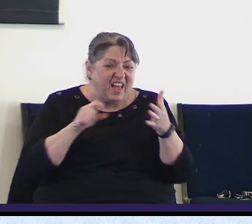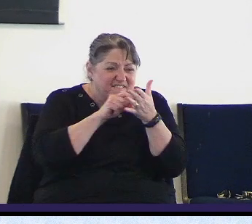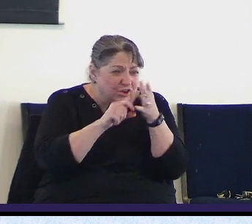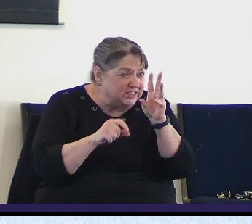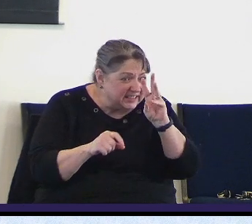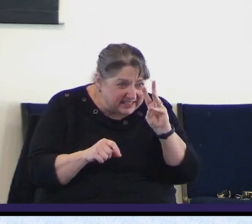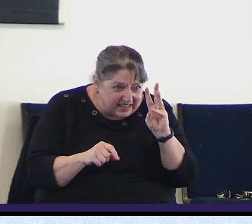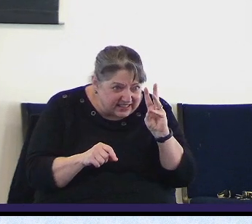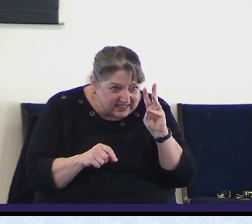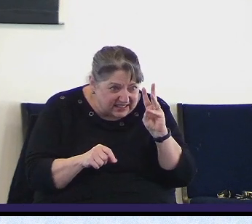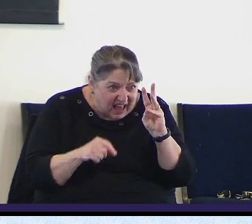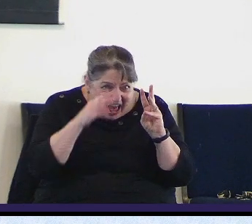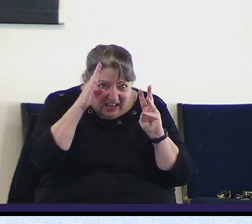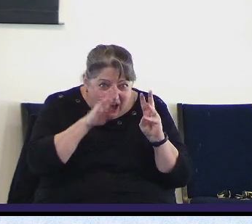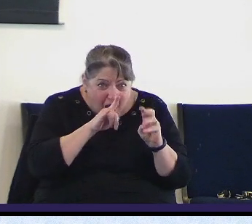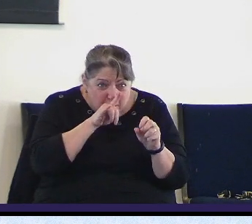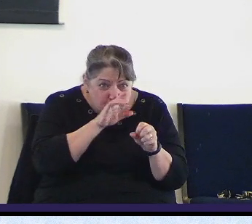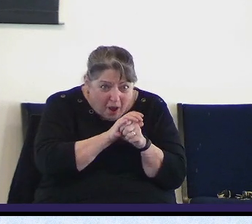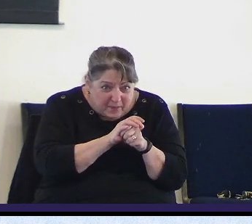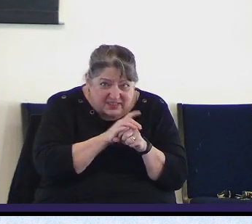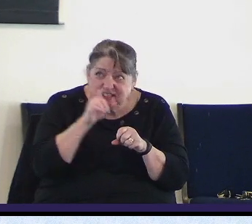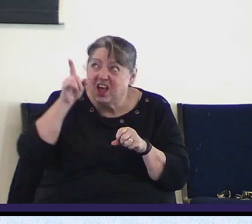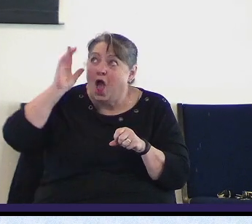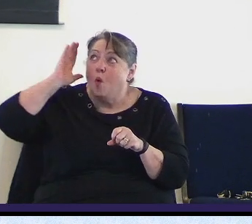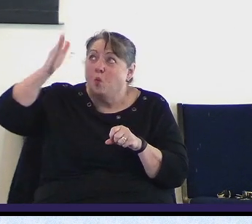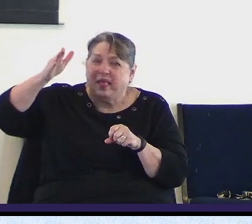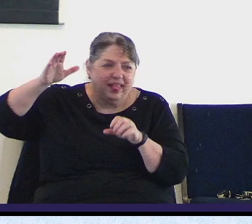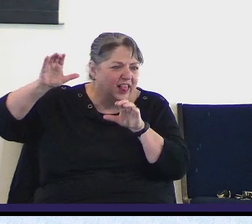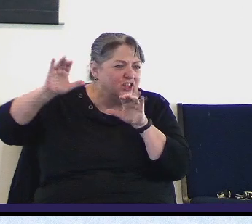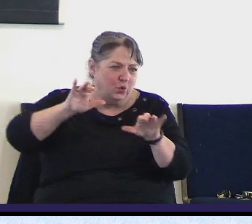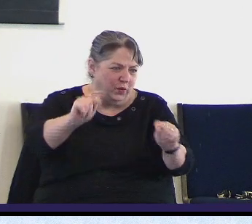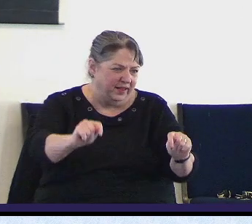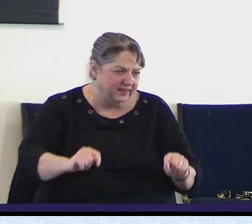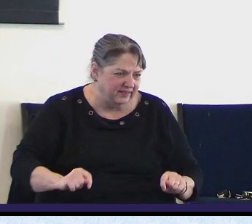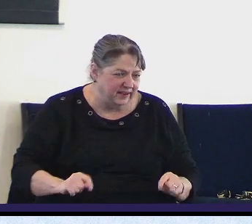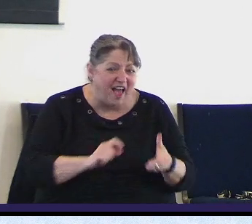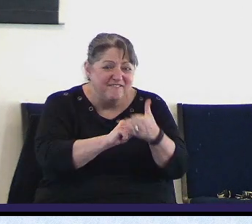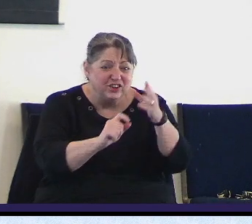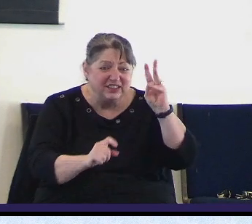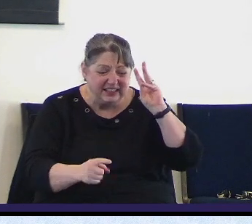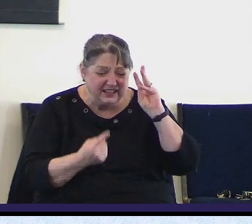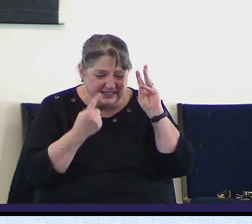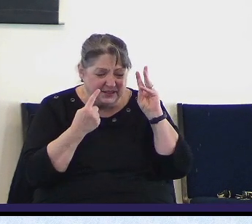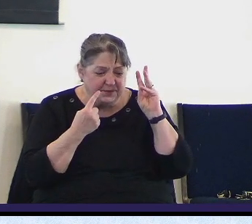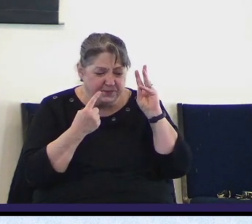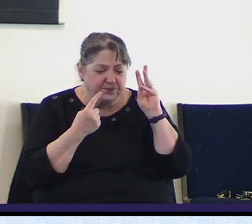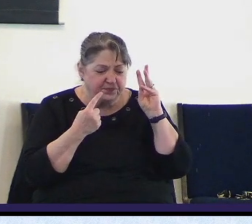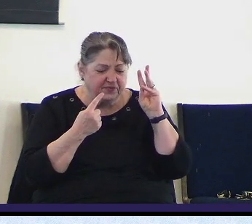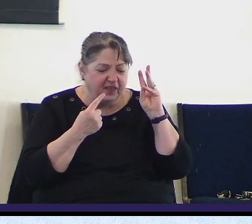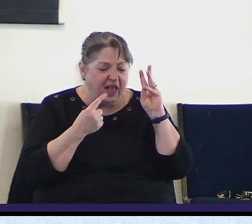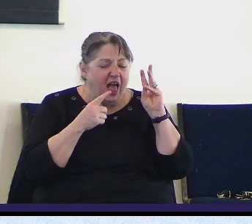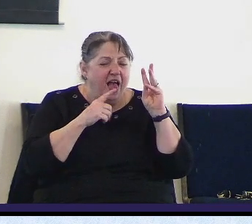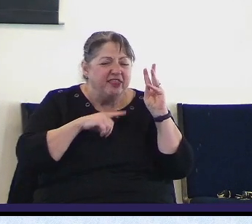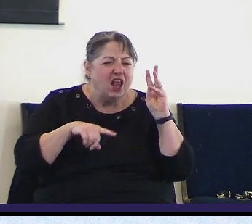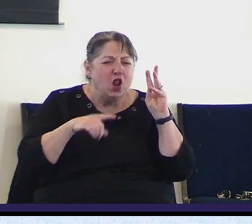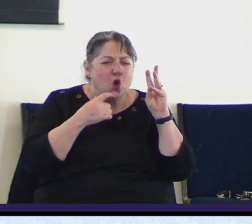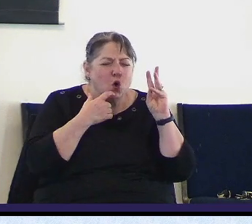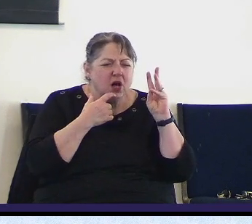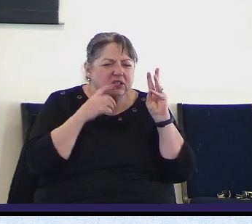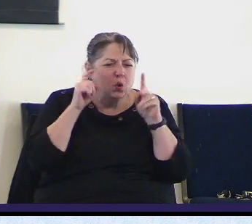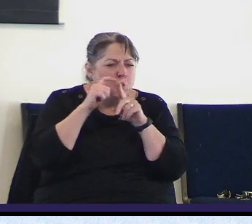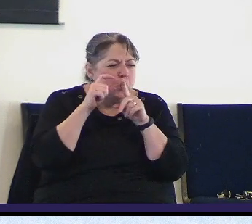promised that he will perform so he knows in verse 6 let me read verse 6 again it's up on the screen and the words of the Lord are flawless